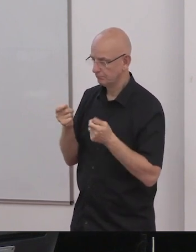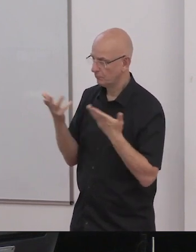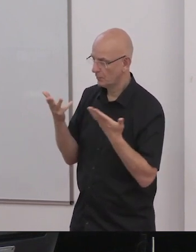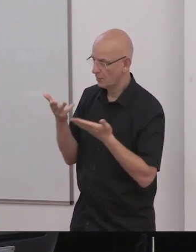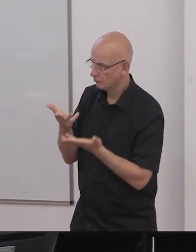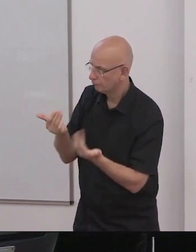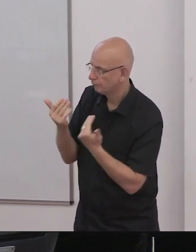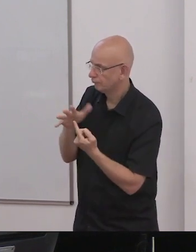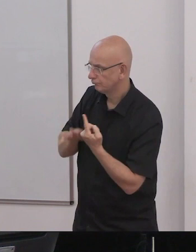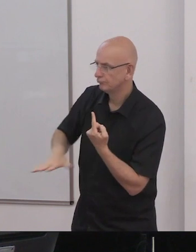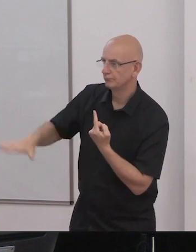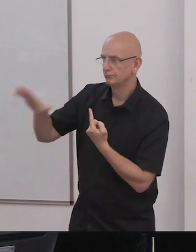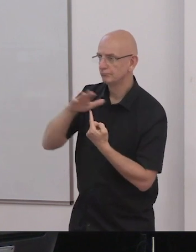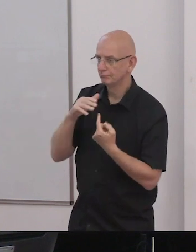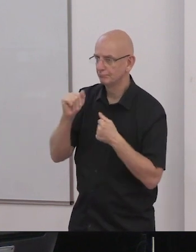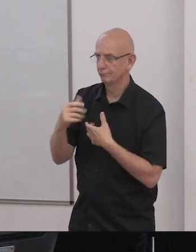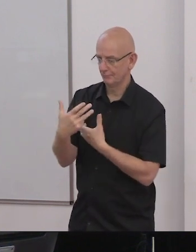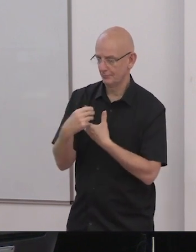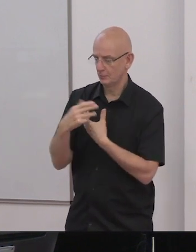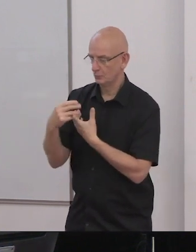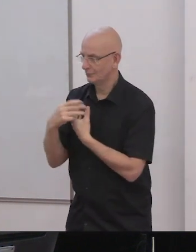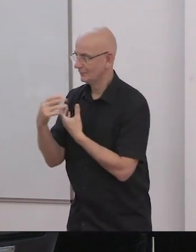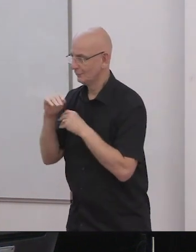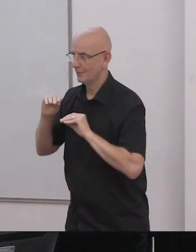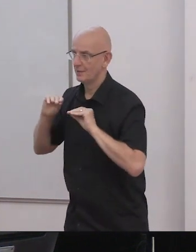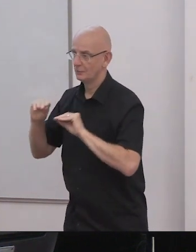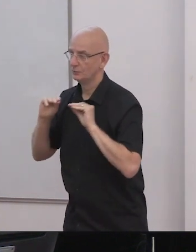issues and challenges. So, Frederica, are you there?